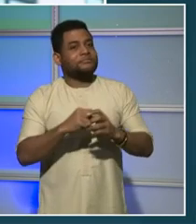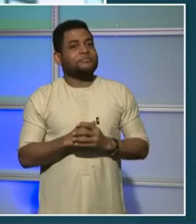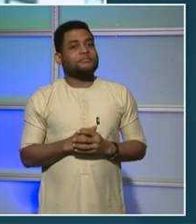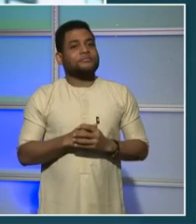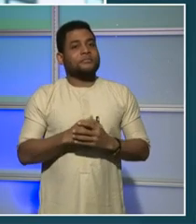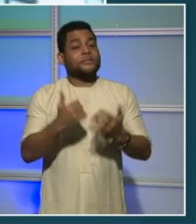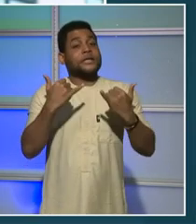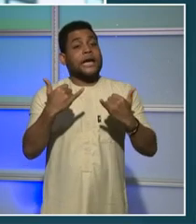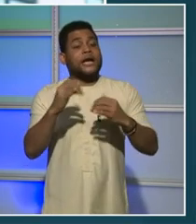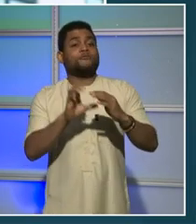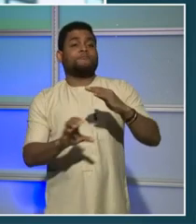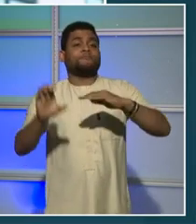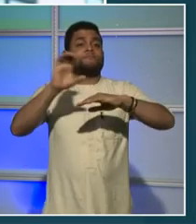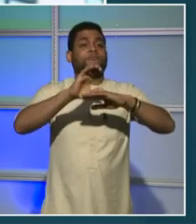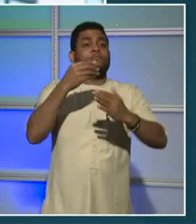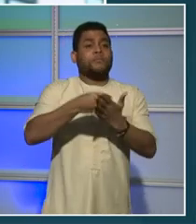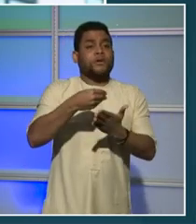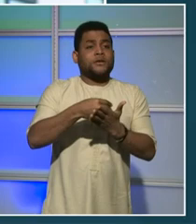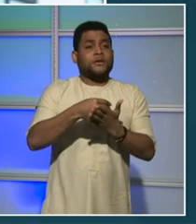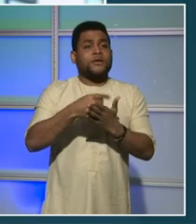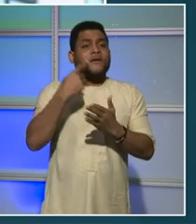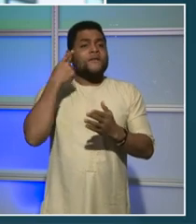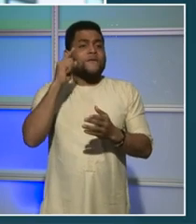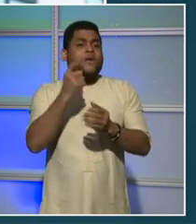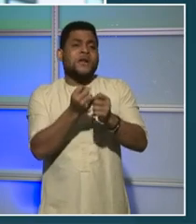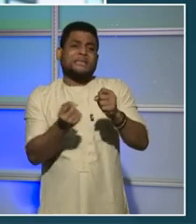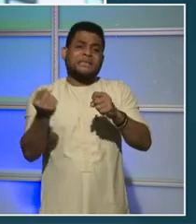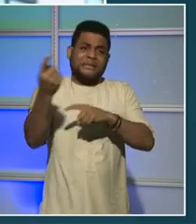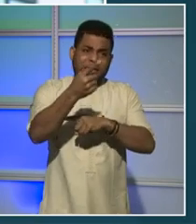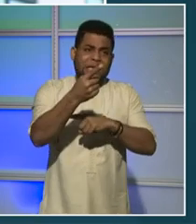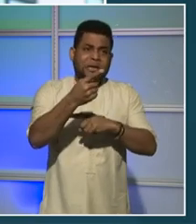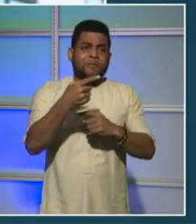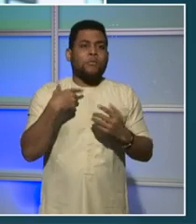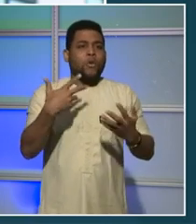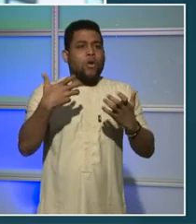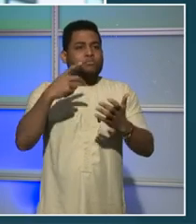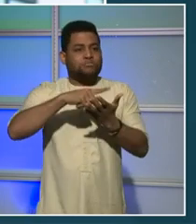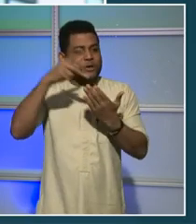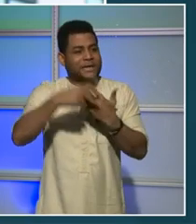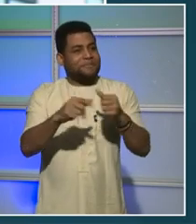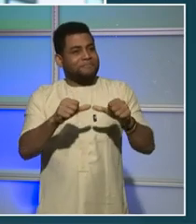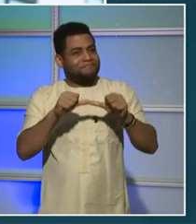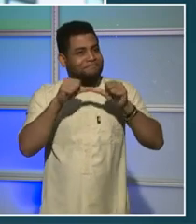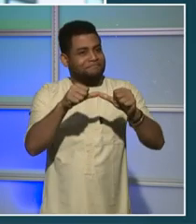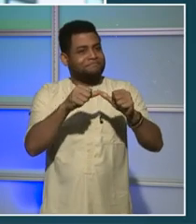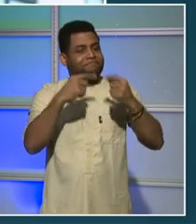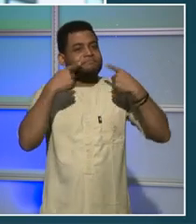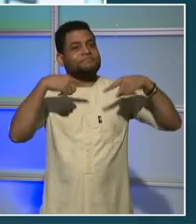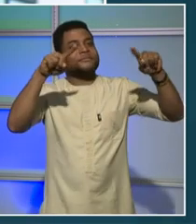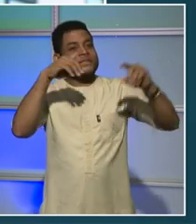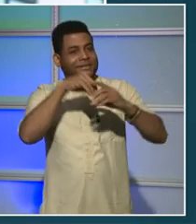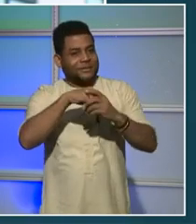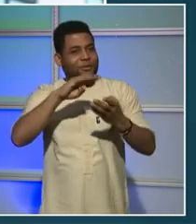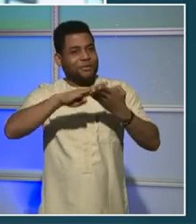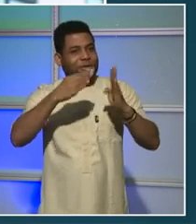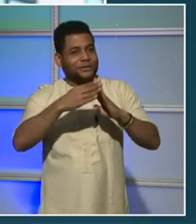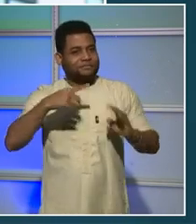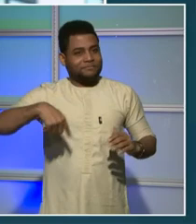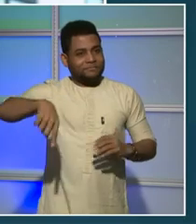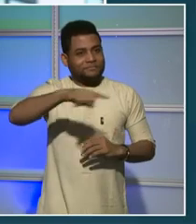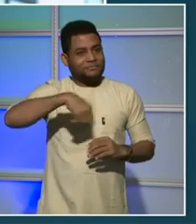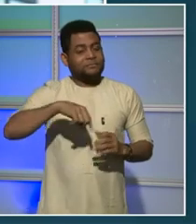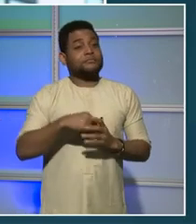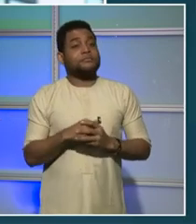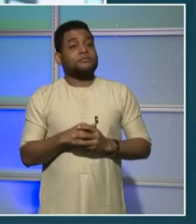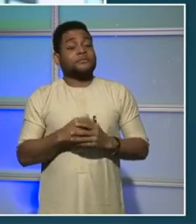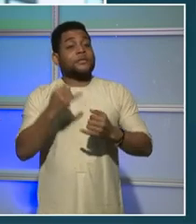FY23 for a successful program to continue to bring food options to residents and neighborhoods that need them. Finally, we